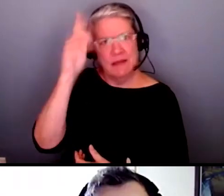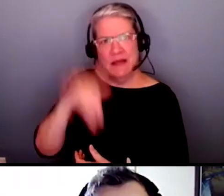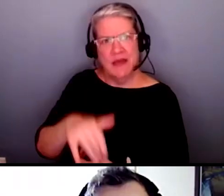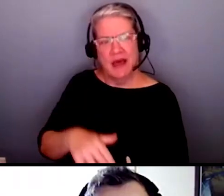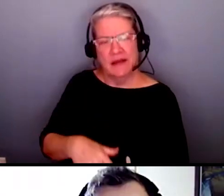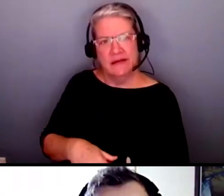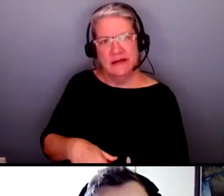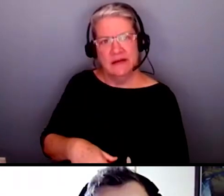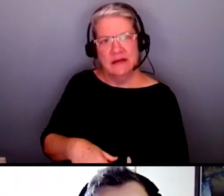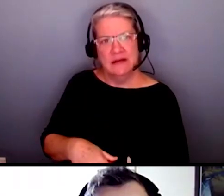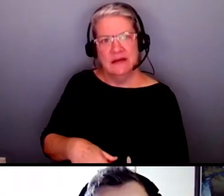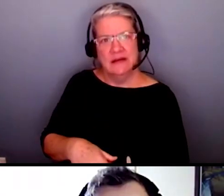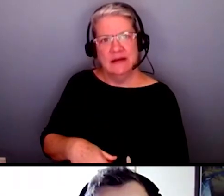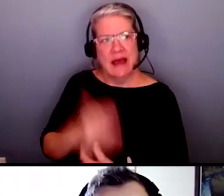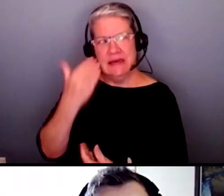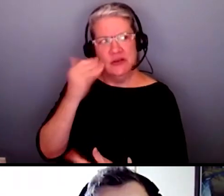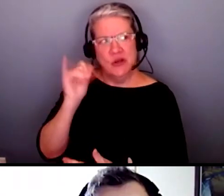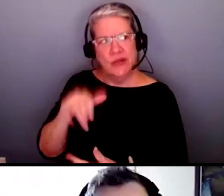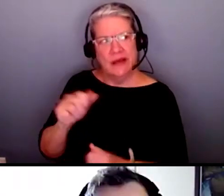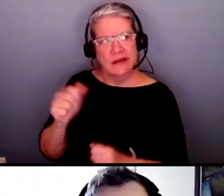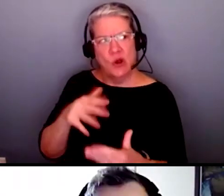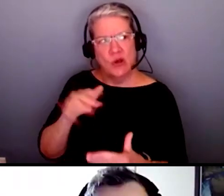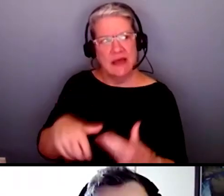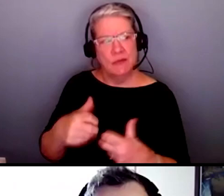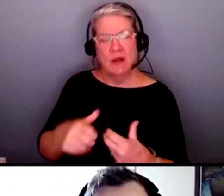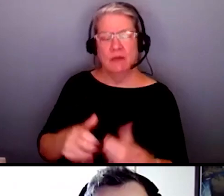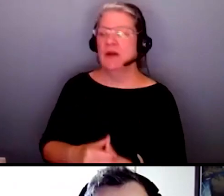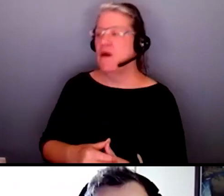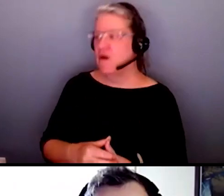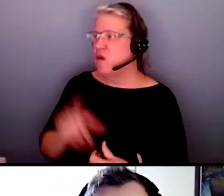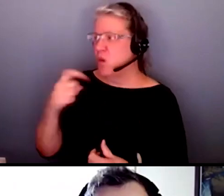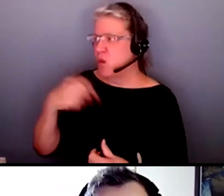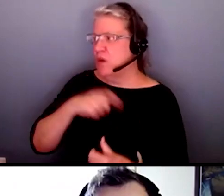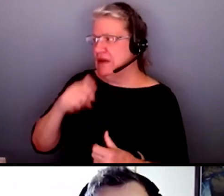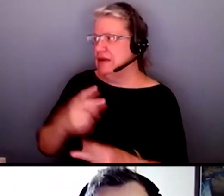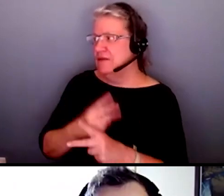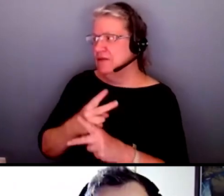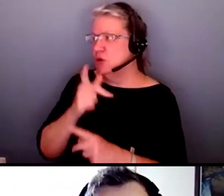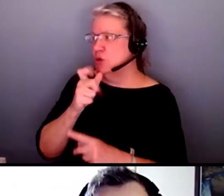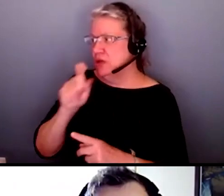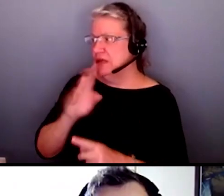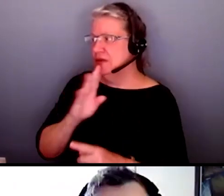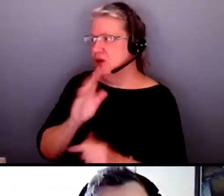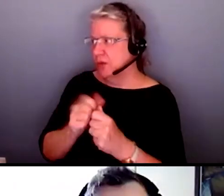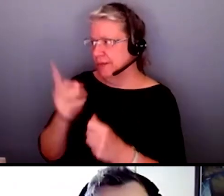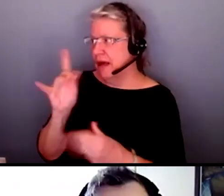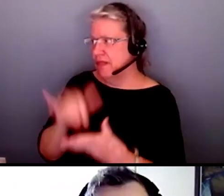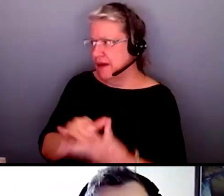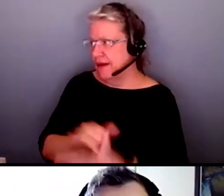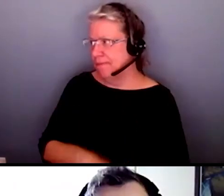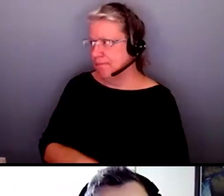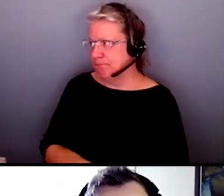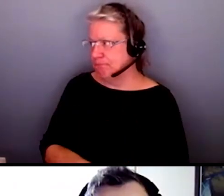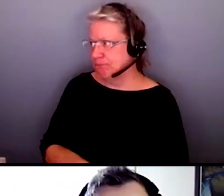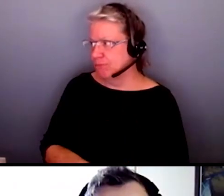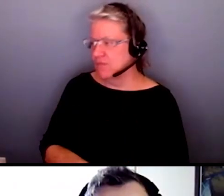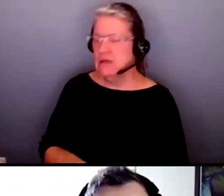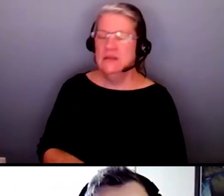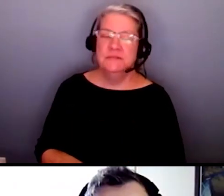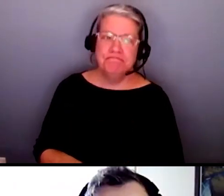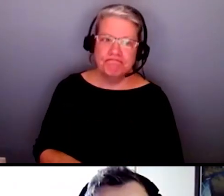something enough that can cause that problem it's like we need to figure out who you need to talk to about this and it's like